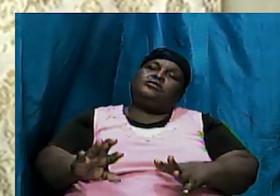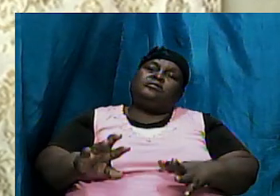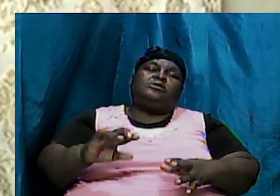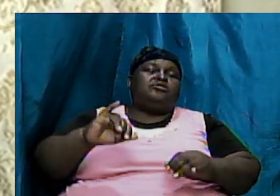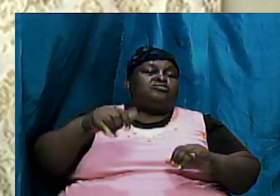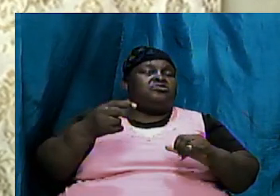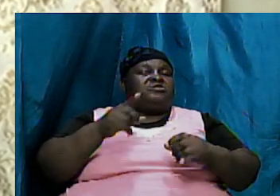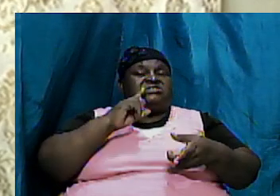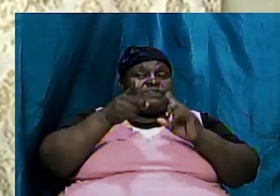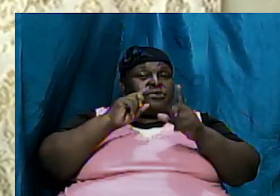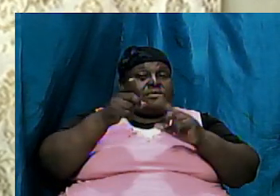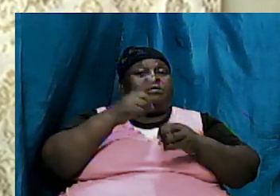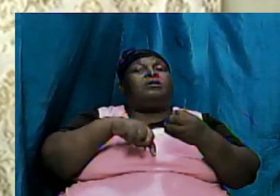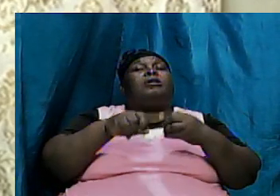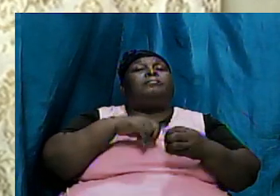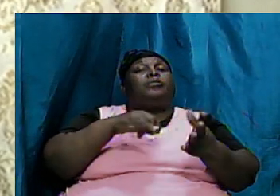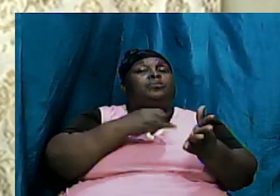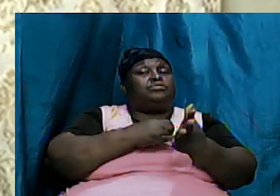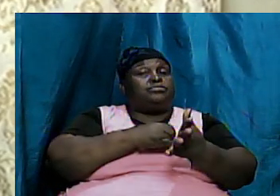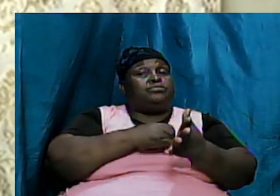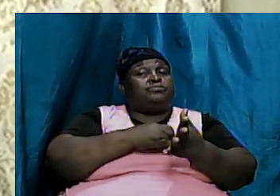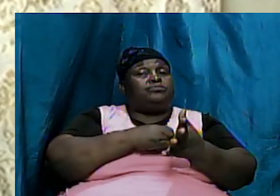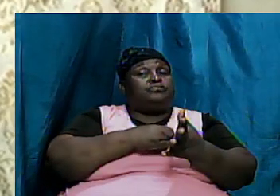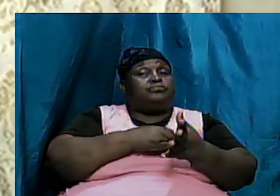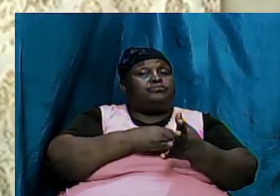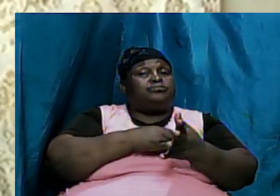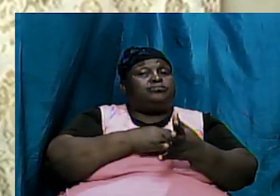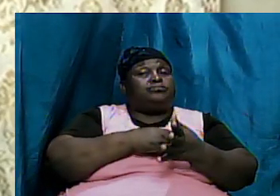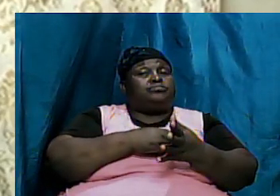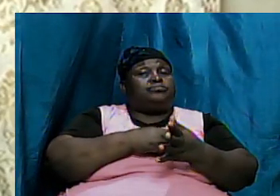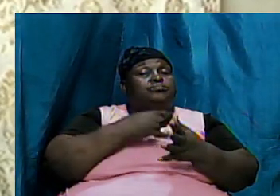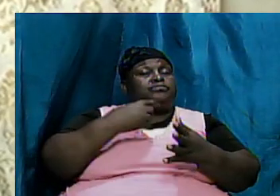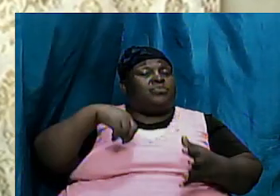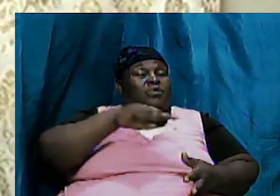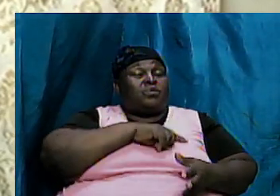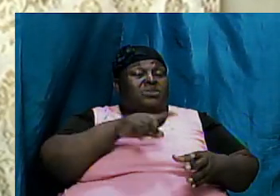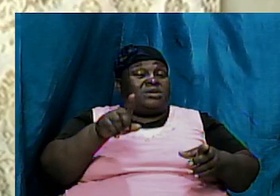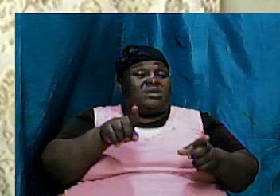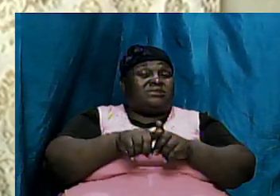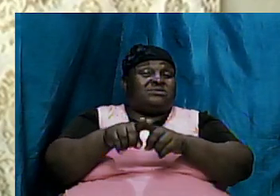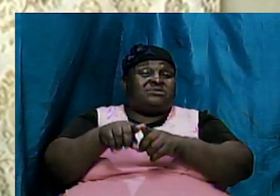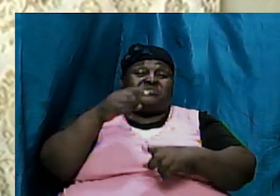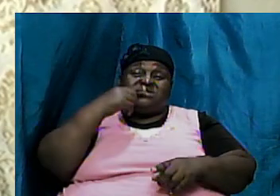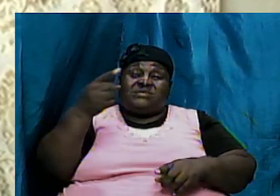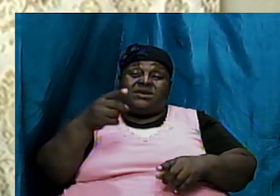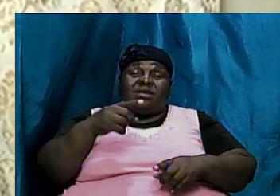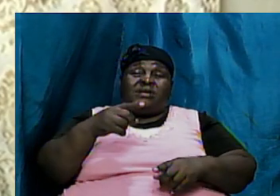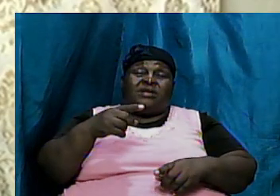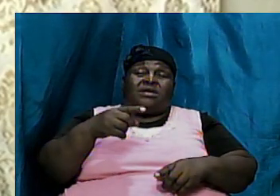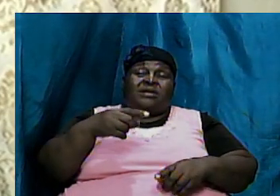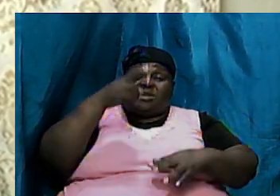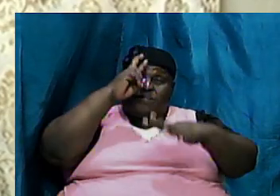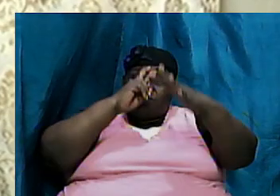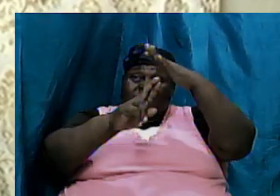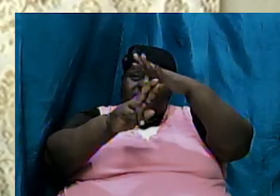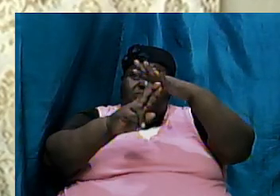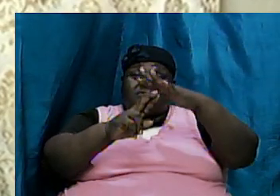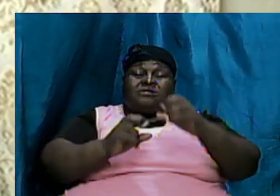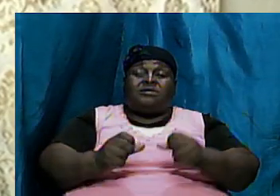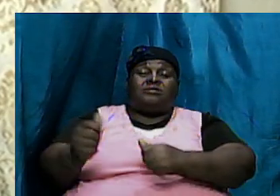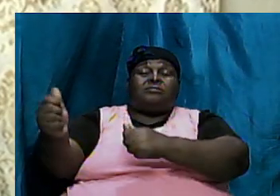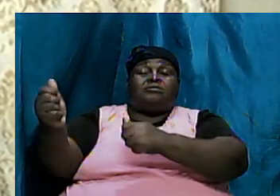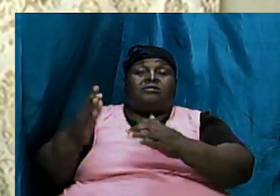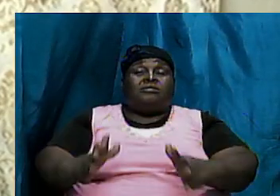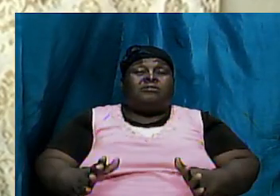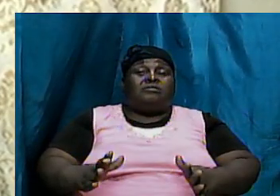we see it in the scriptures that we have just read but we did also say that the apostles and prophets so let us pull for the chief apostle